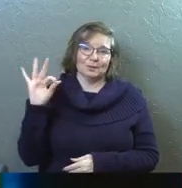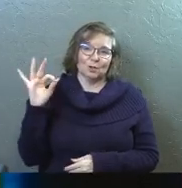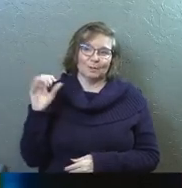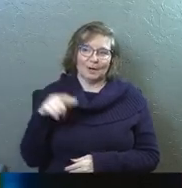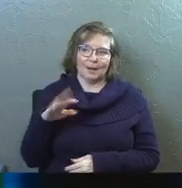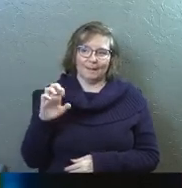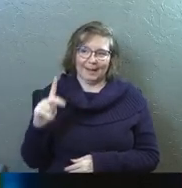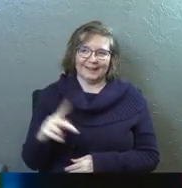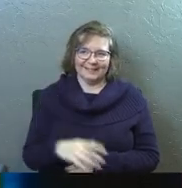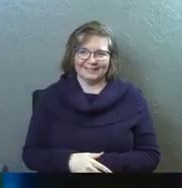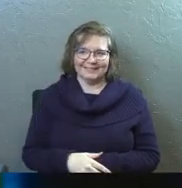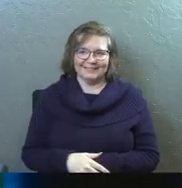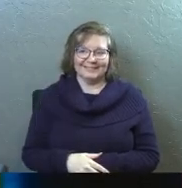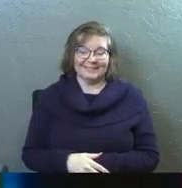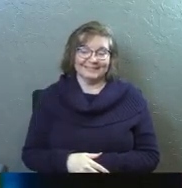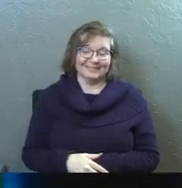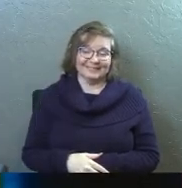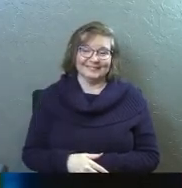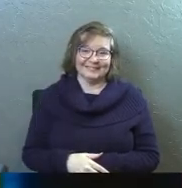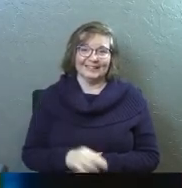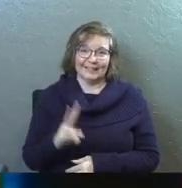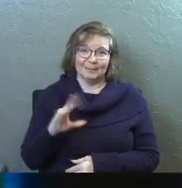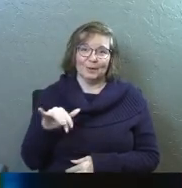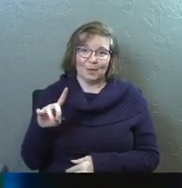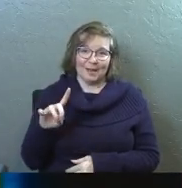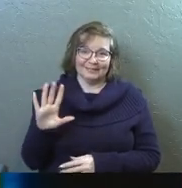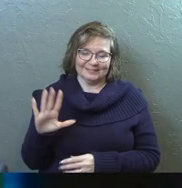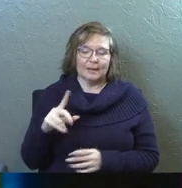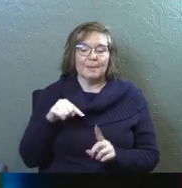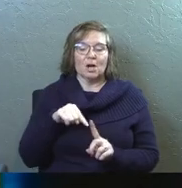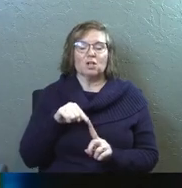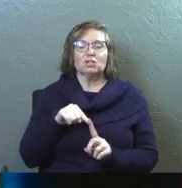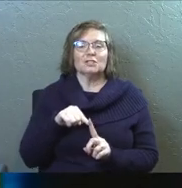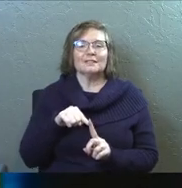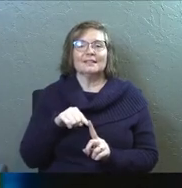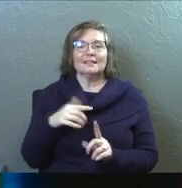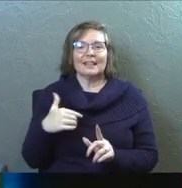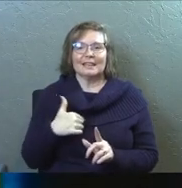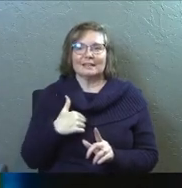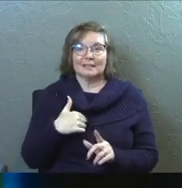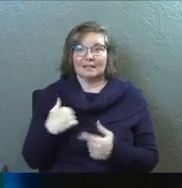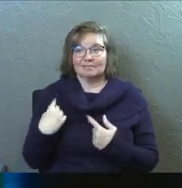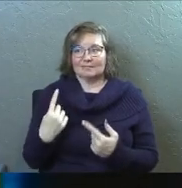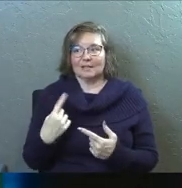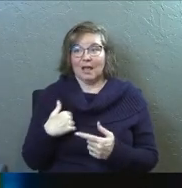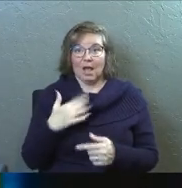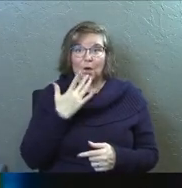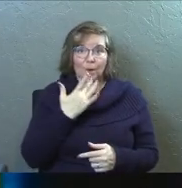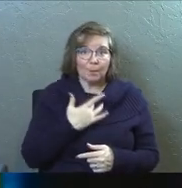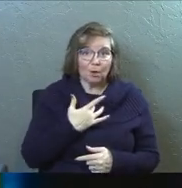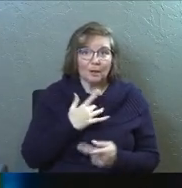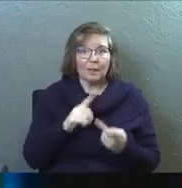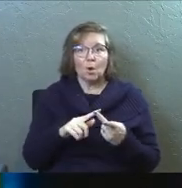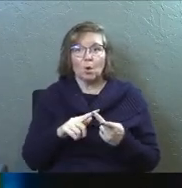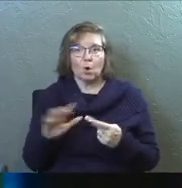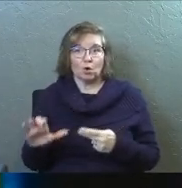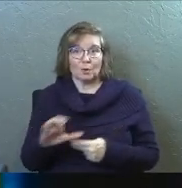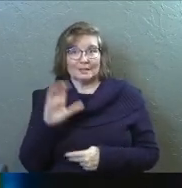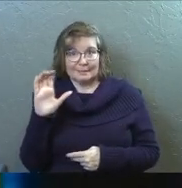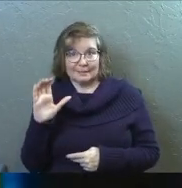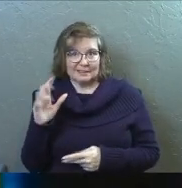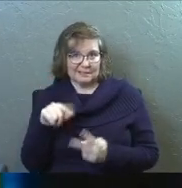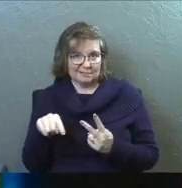sermon series on Beck. It would be, I'd be a wild ride. But she does this thing and she's done it for quite a while, like on her birthdays or on